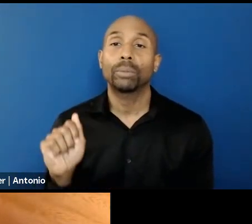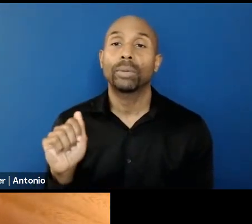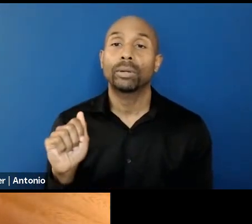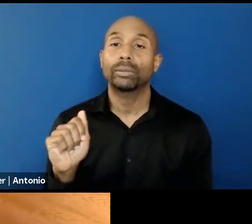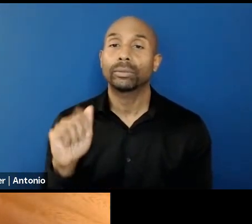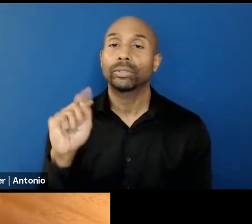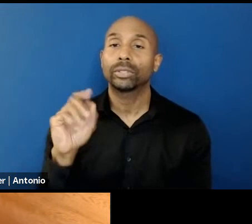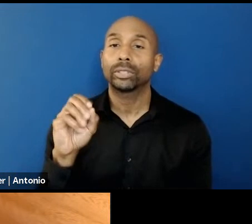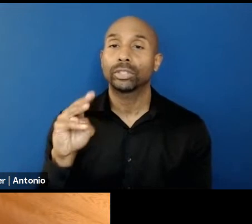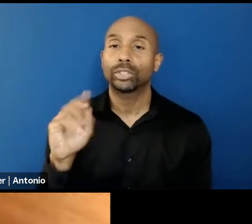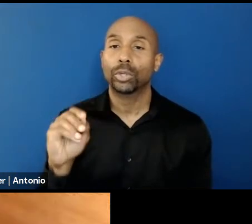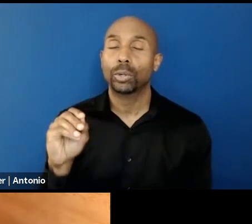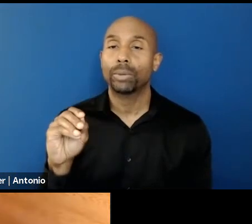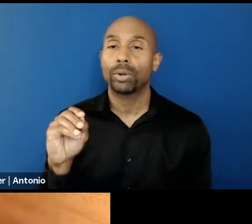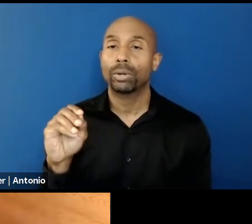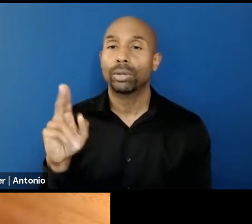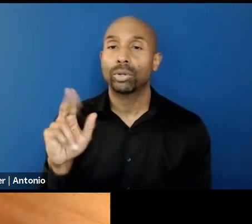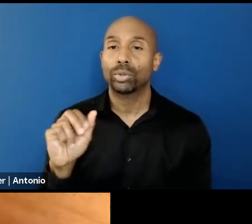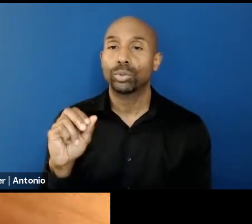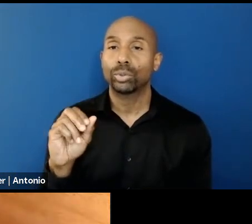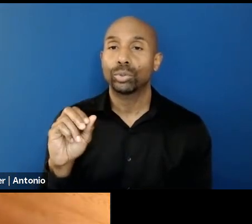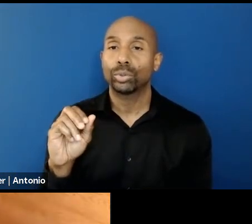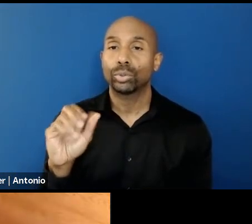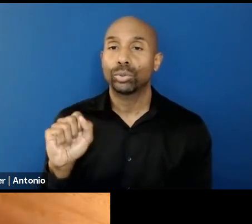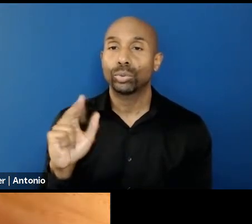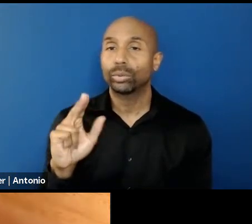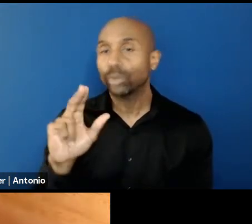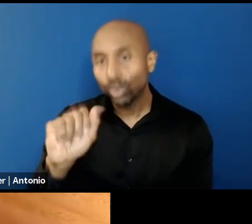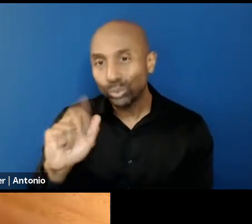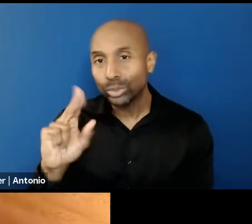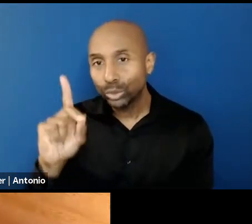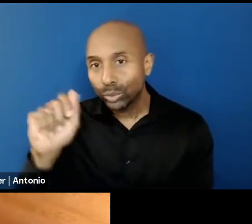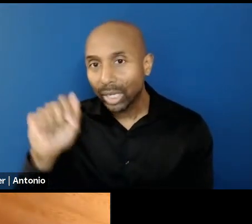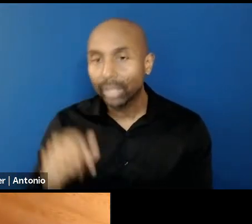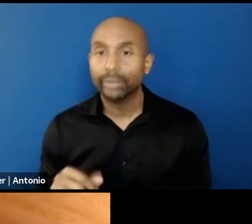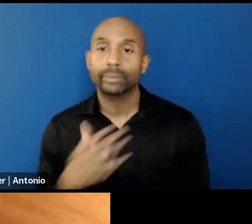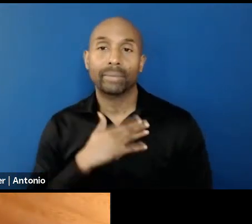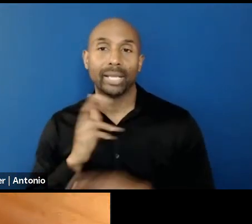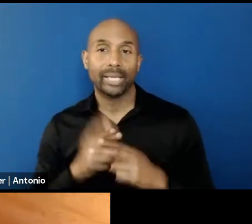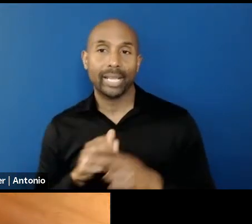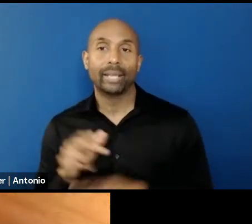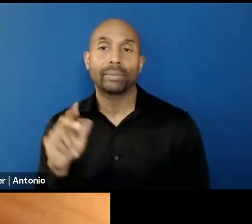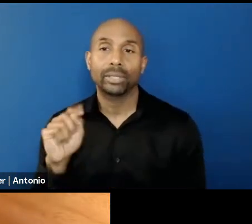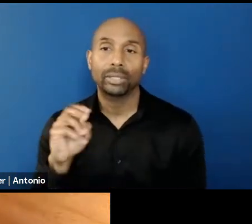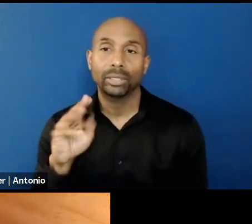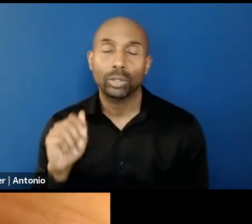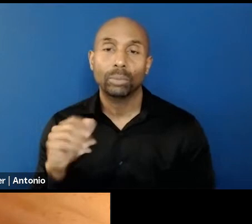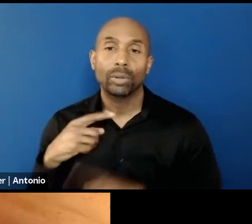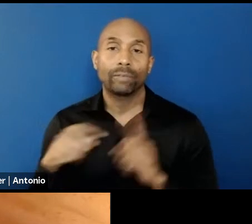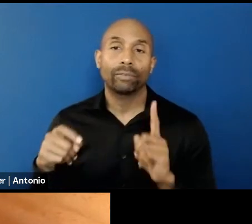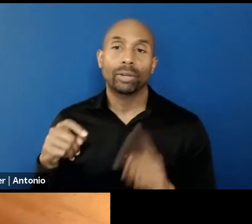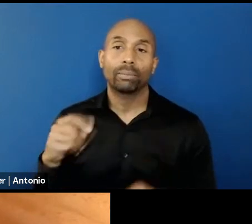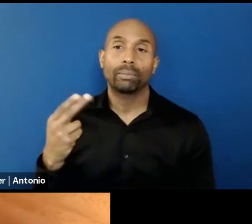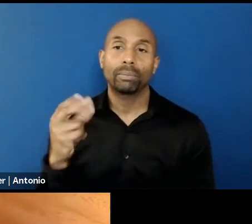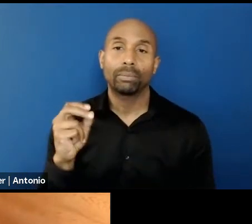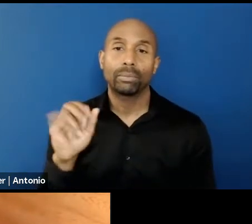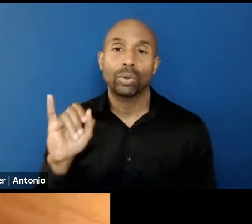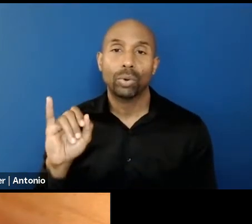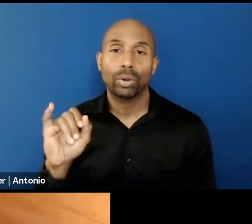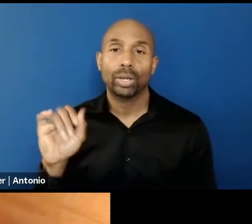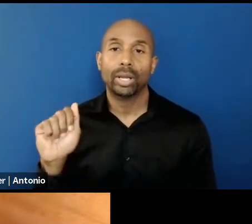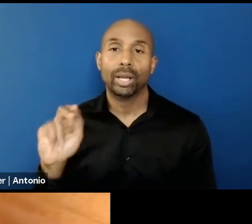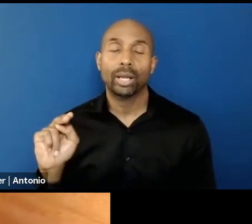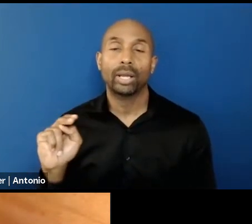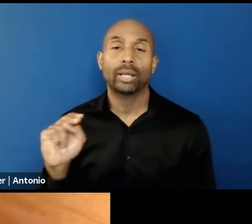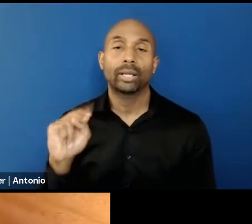for your insights, Jan. My name is Tomo, based in Hoi An, Vietnam. First, I'm curious to